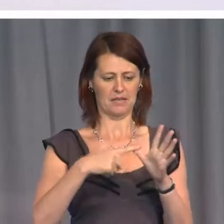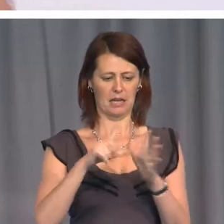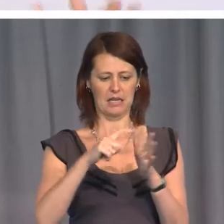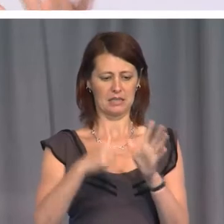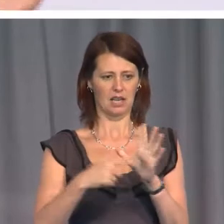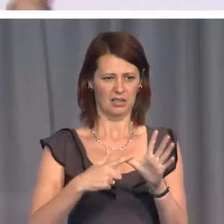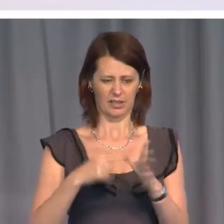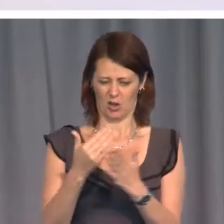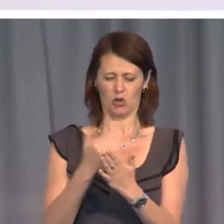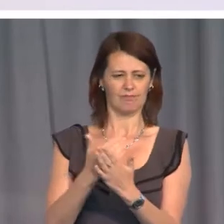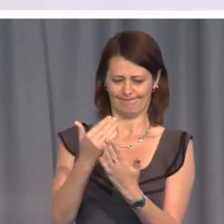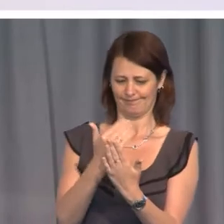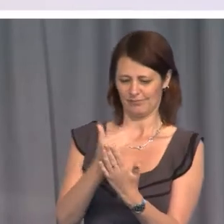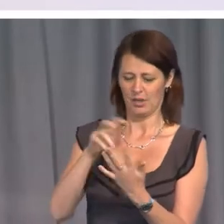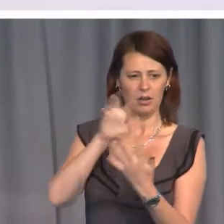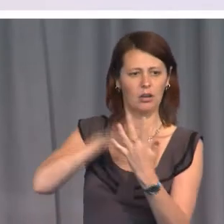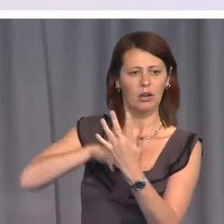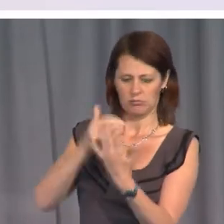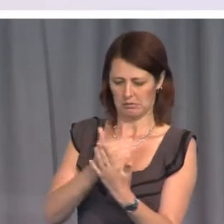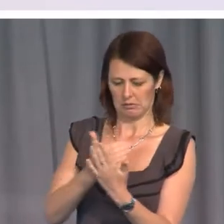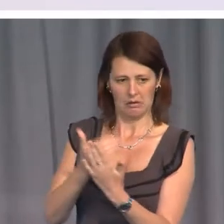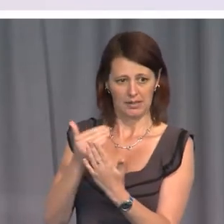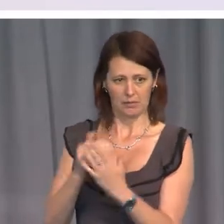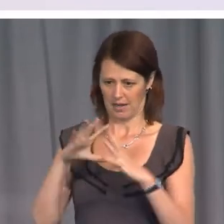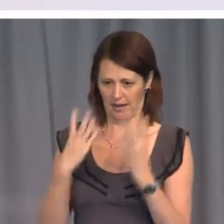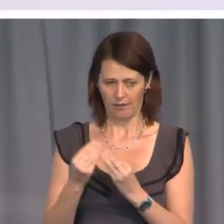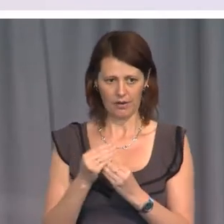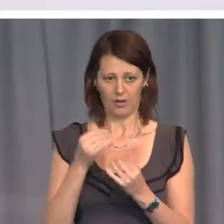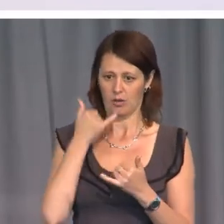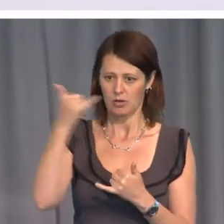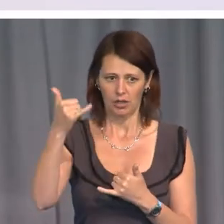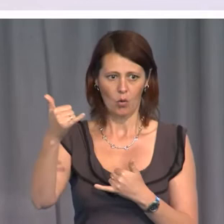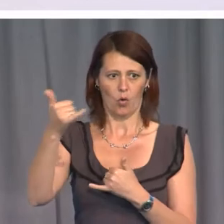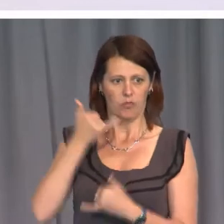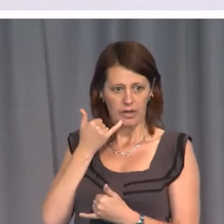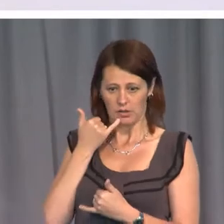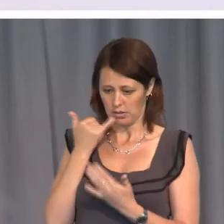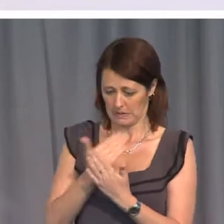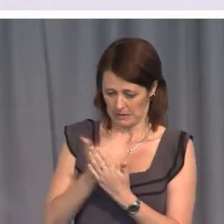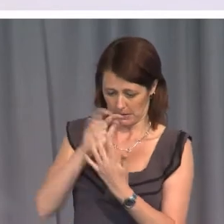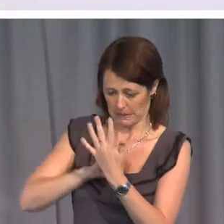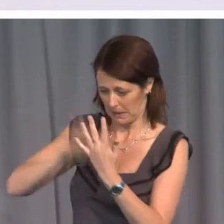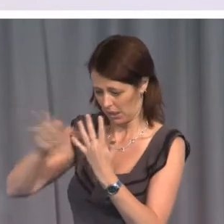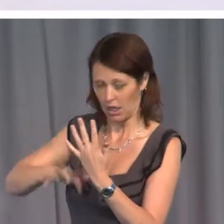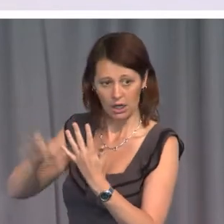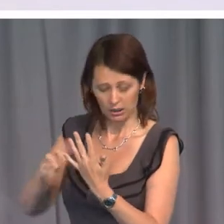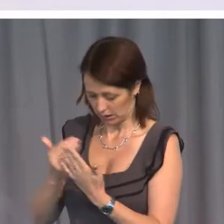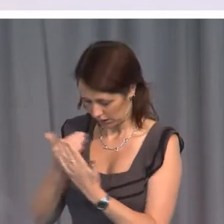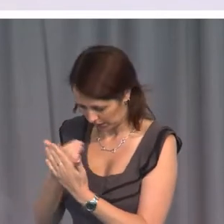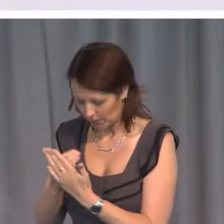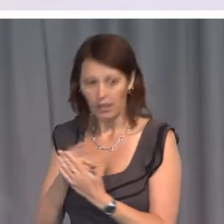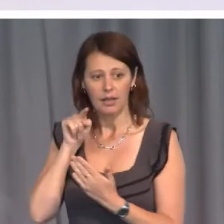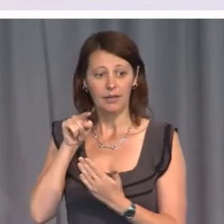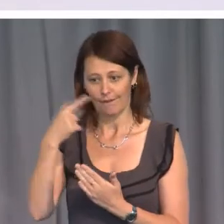records they could get of everyone, whoever calls him or he ever calls, they discovered that he's been having